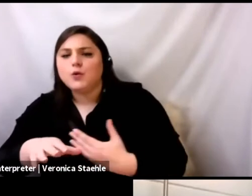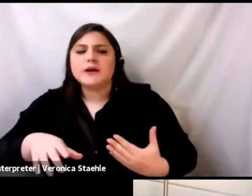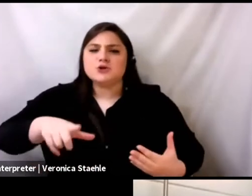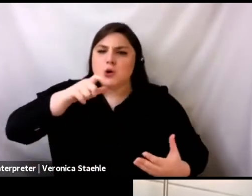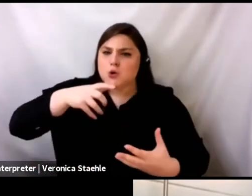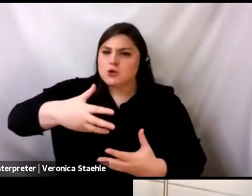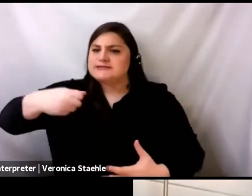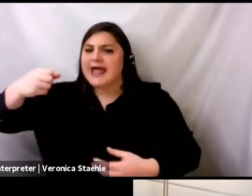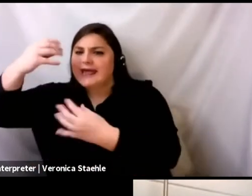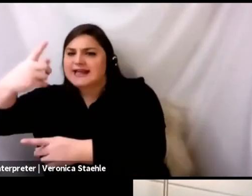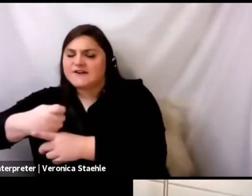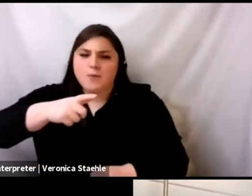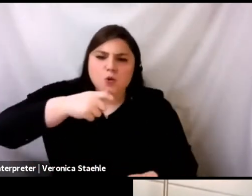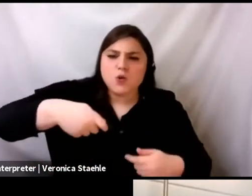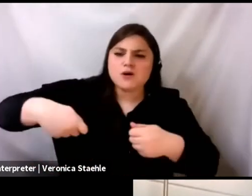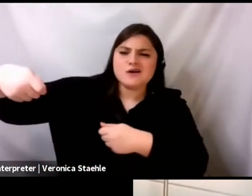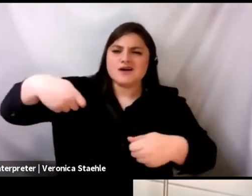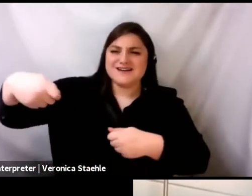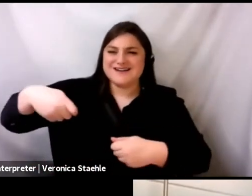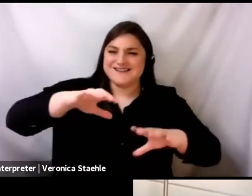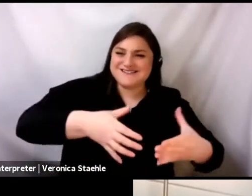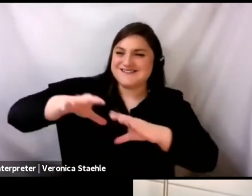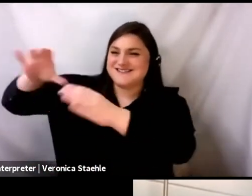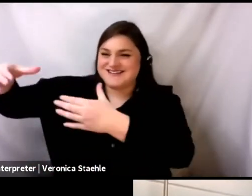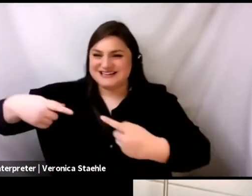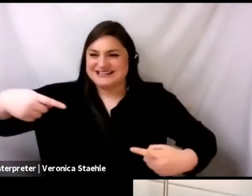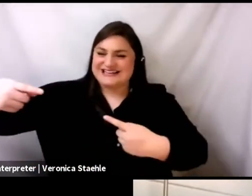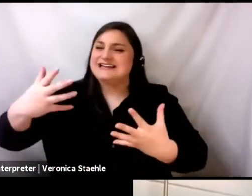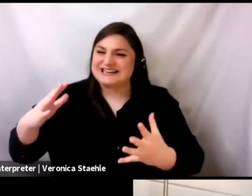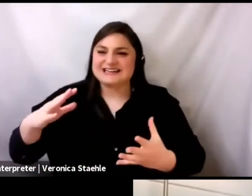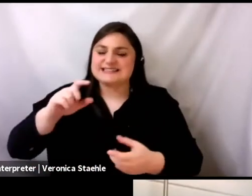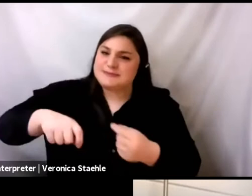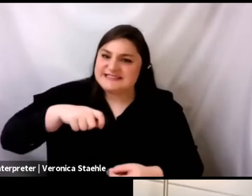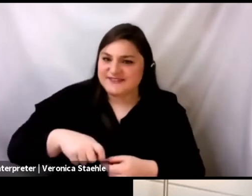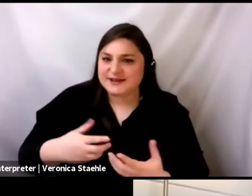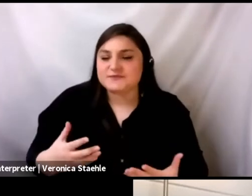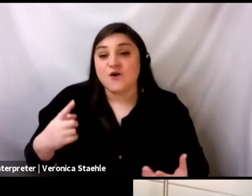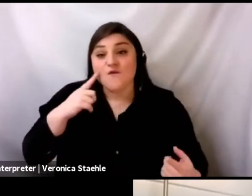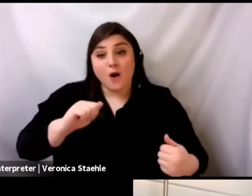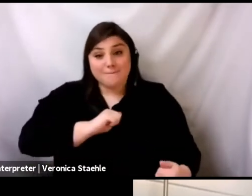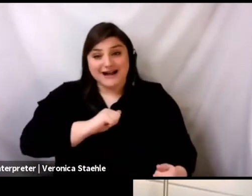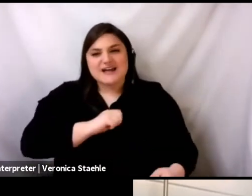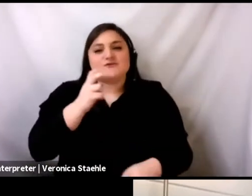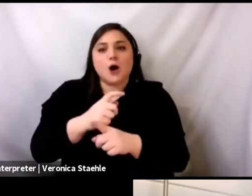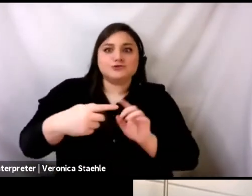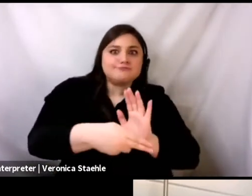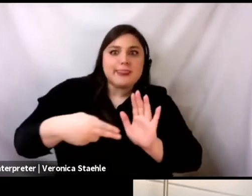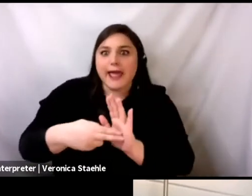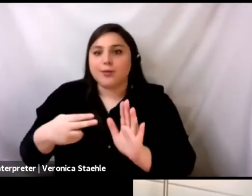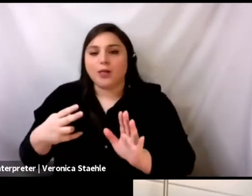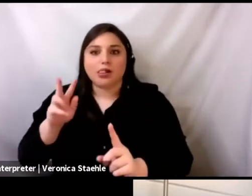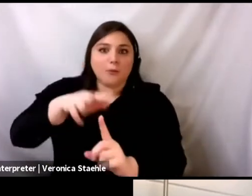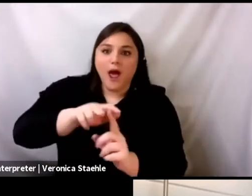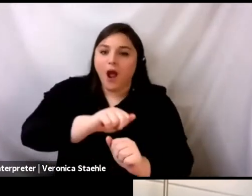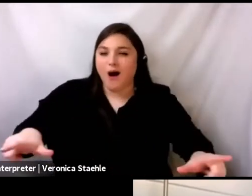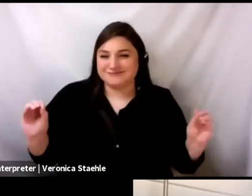taking data from whom. Right. So, so I think for me, though, um, the starting point of curiosity of like